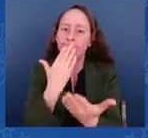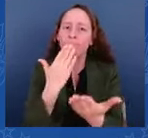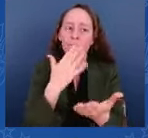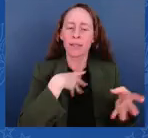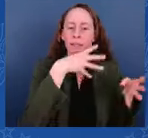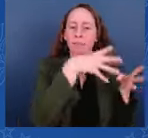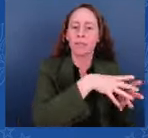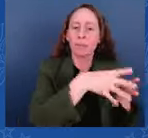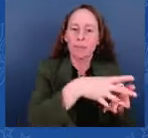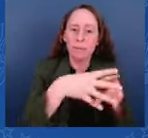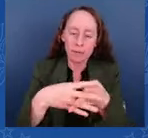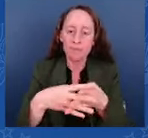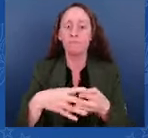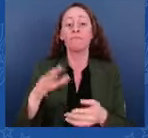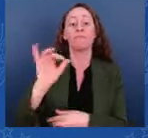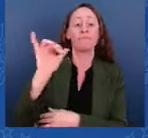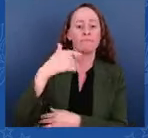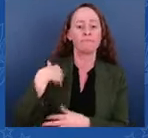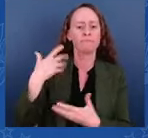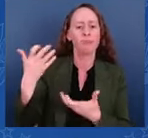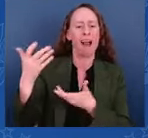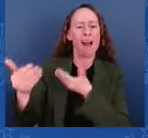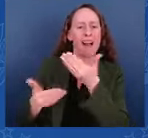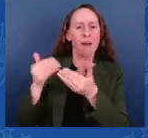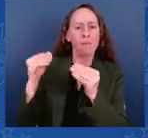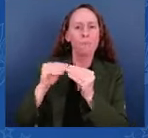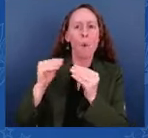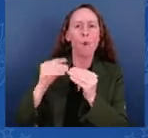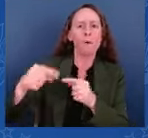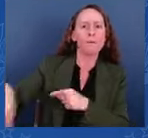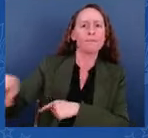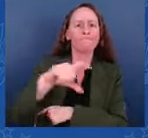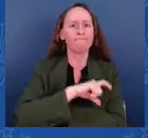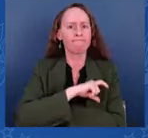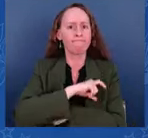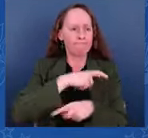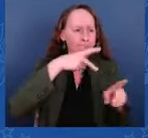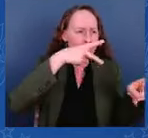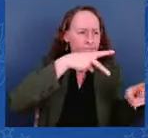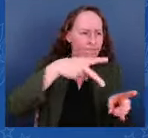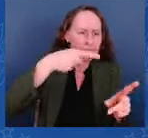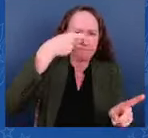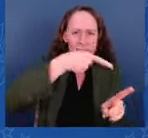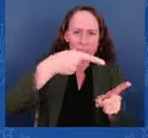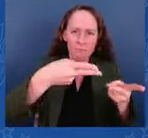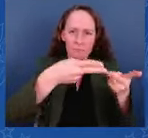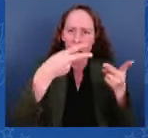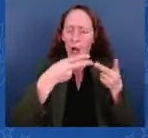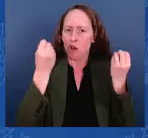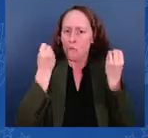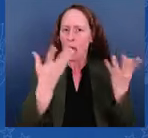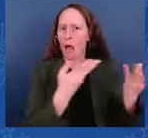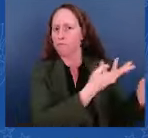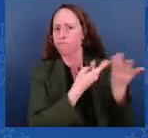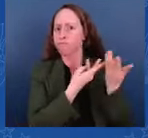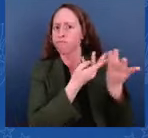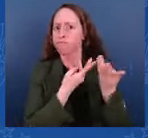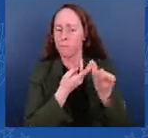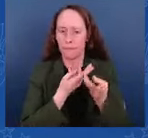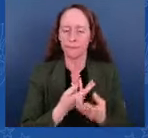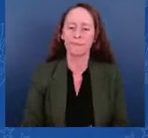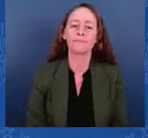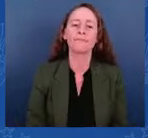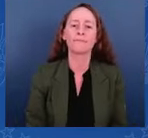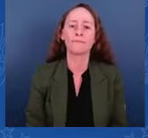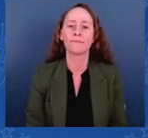our immigration laws. One other critical step that we will be taking, and that is made a huge difference.